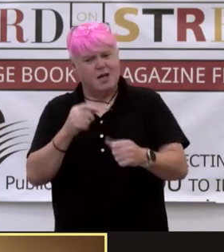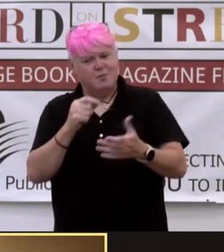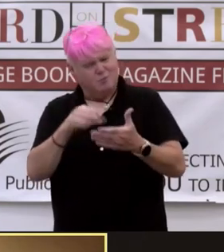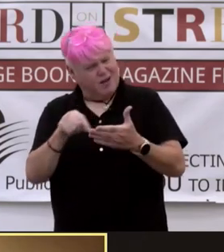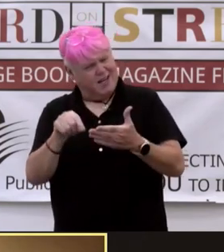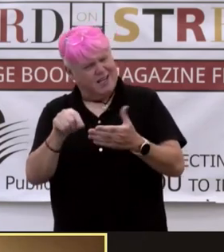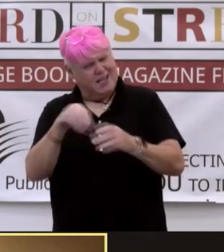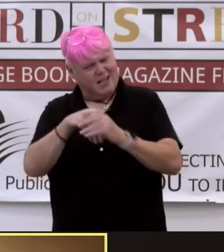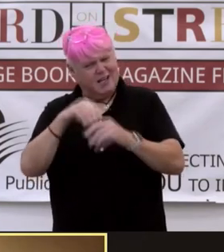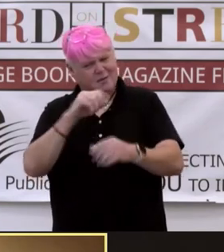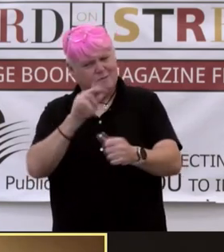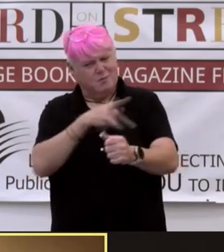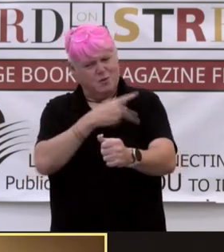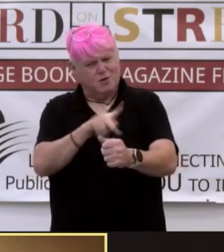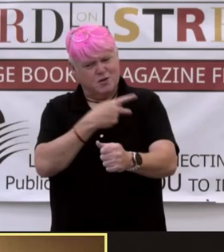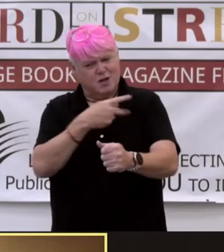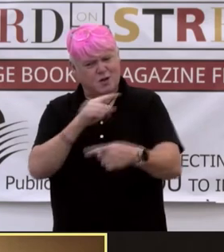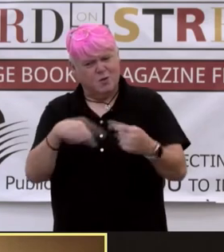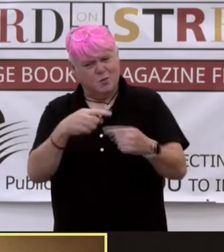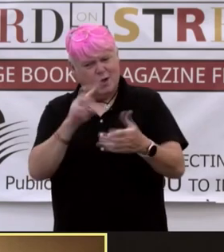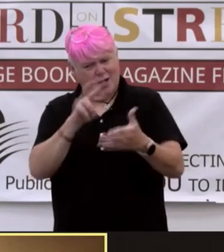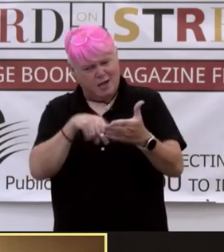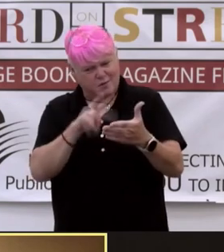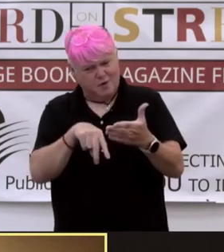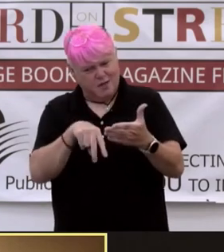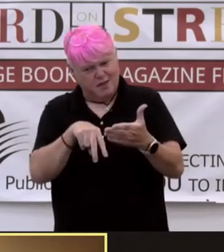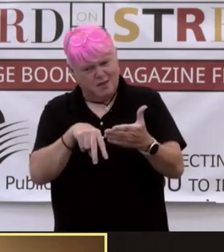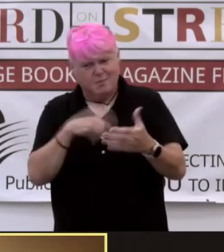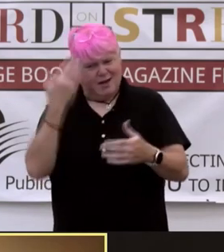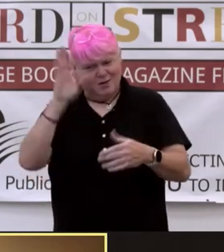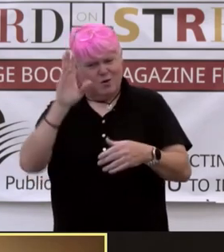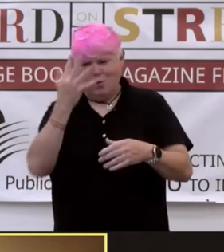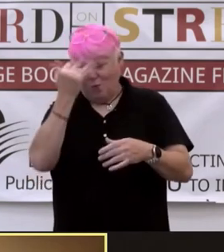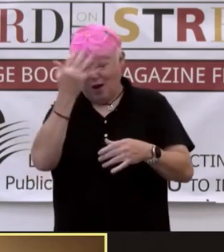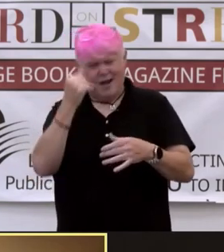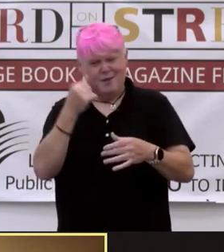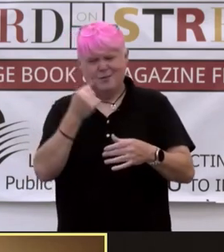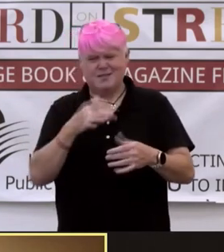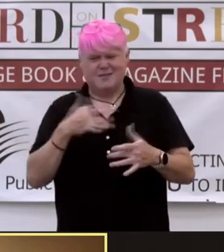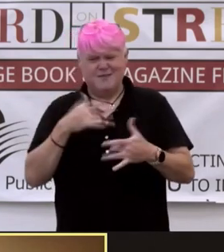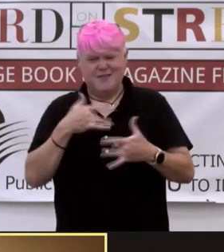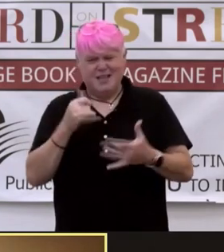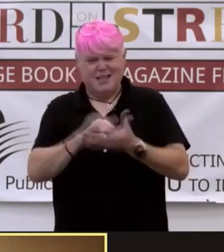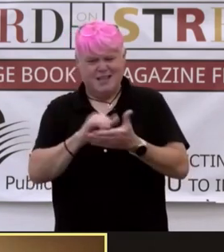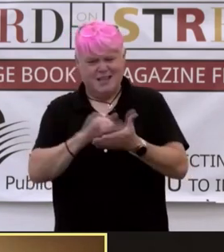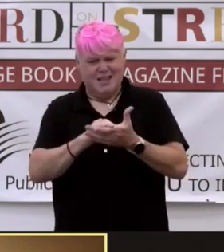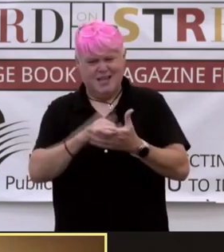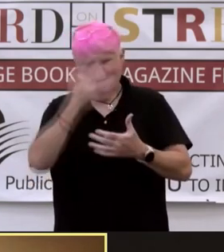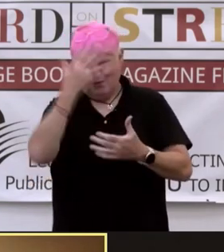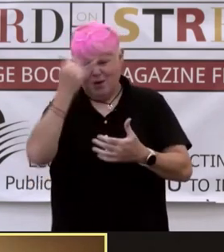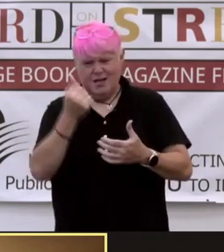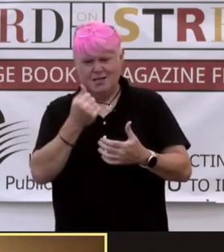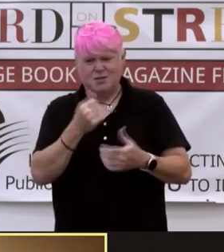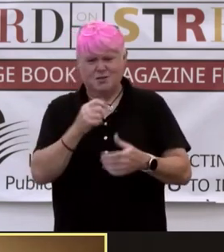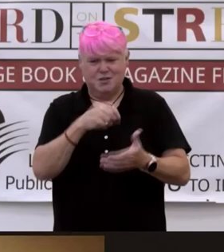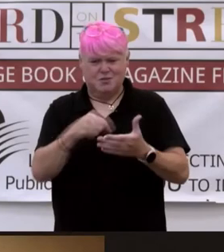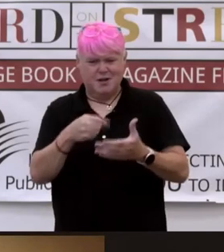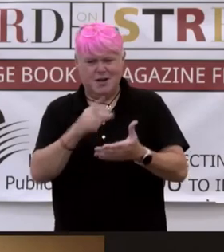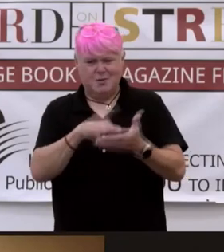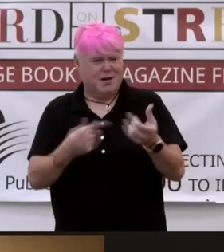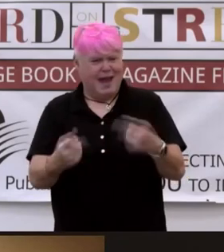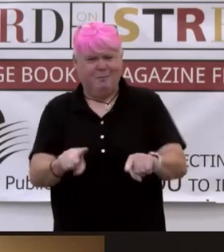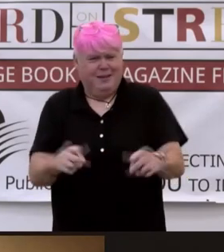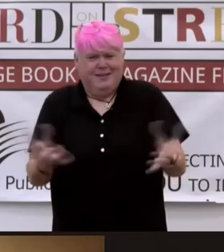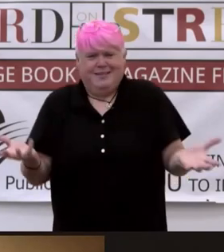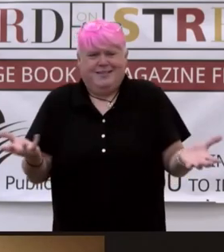that when I read them, I have no idea what was making me feel the way I was feeling. So I'm like, why don't you just write out what happened? But it came